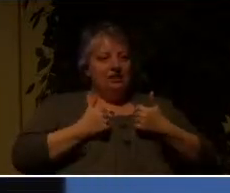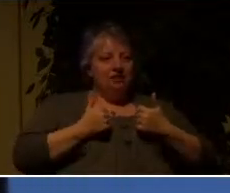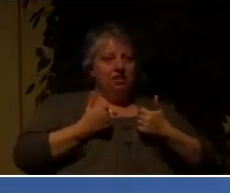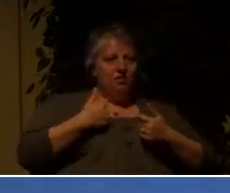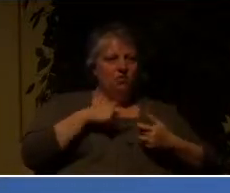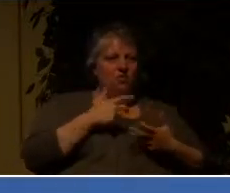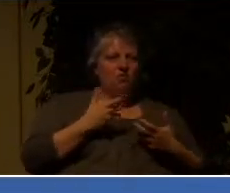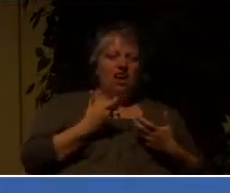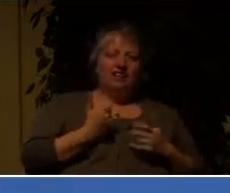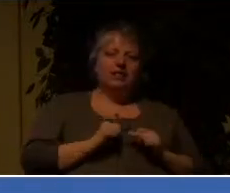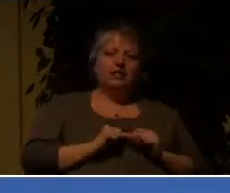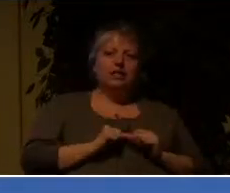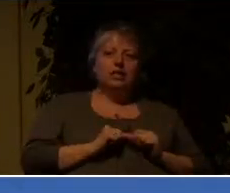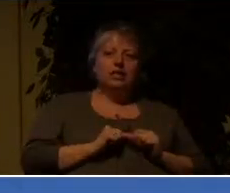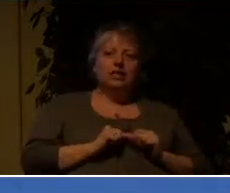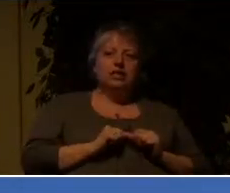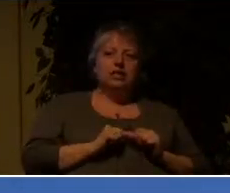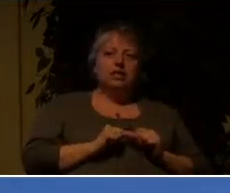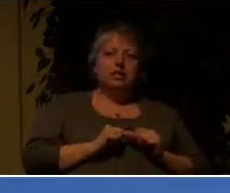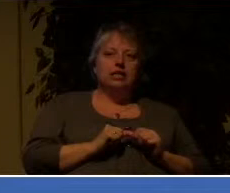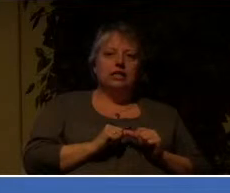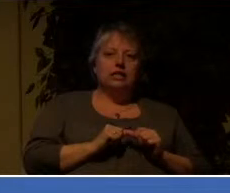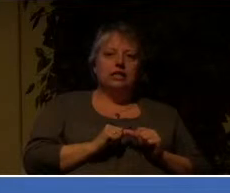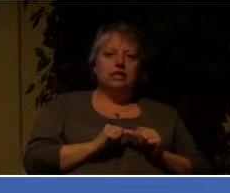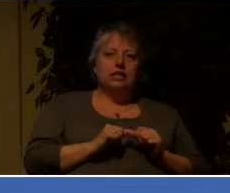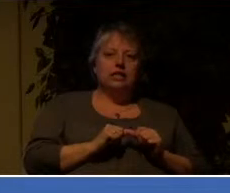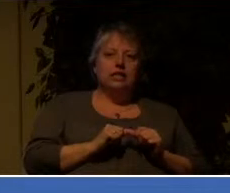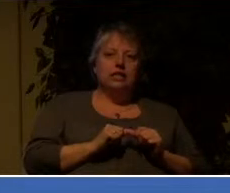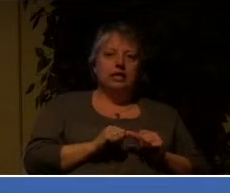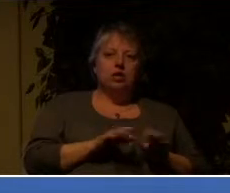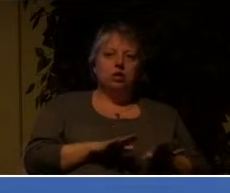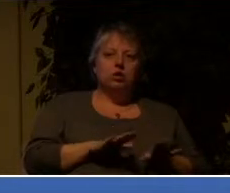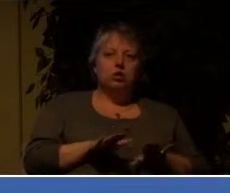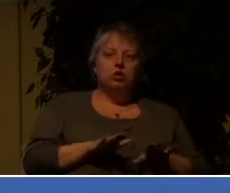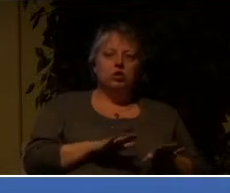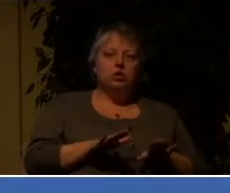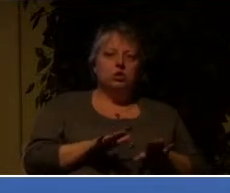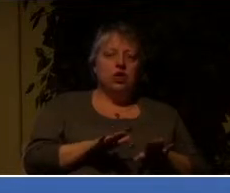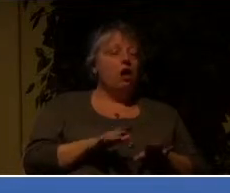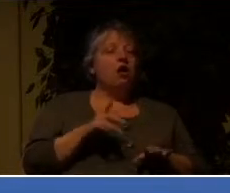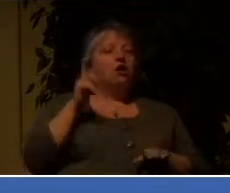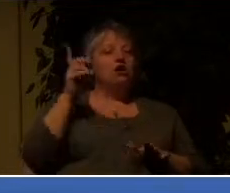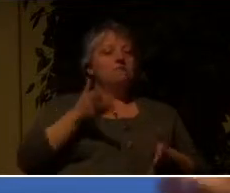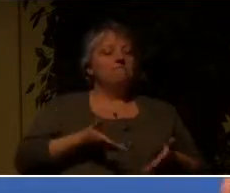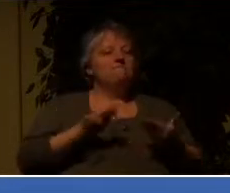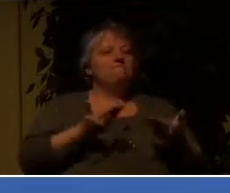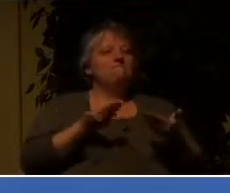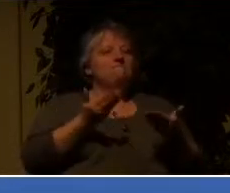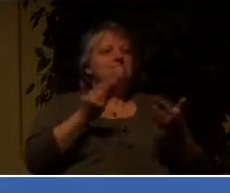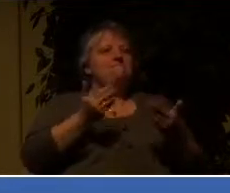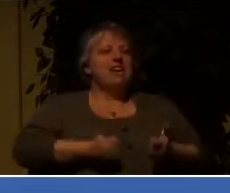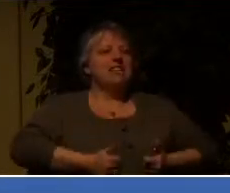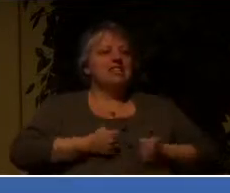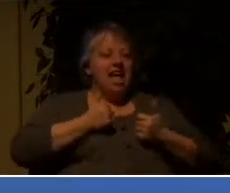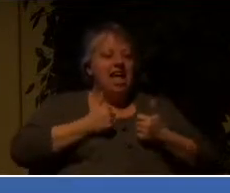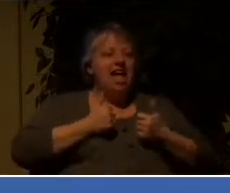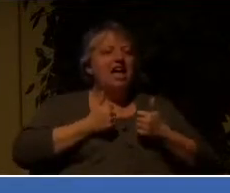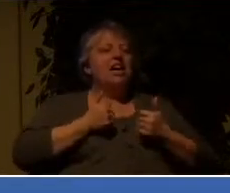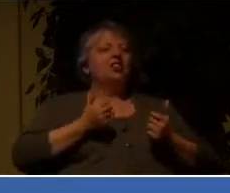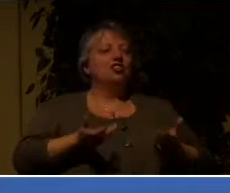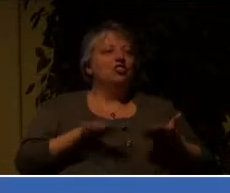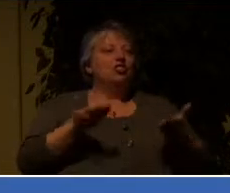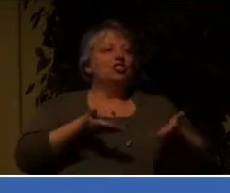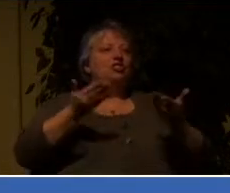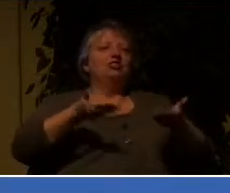coast along because life is just too difficult and too painful. And out of that, he's birthing dreams and visions